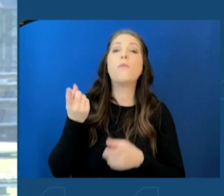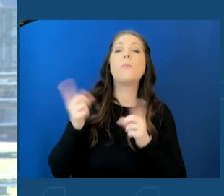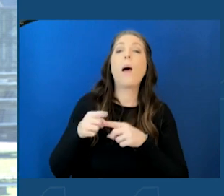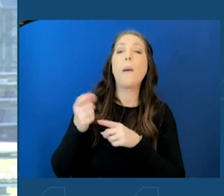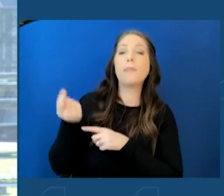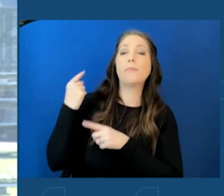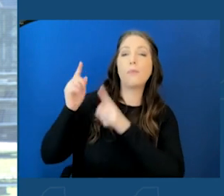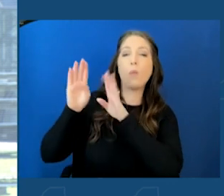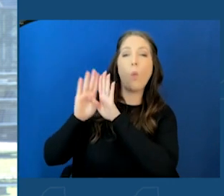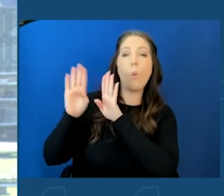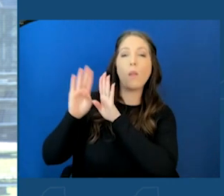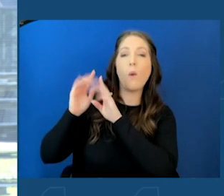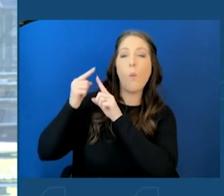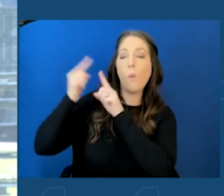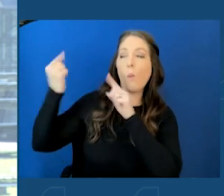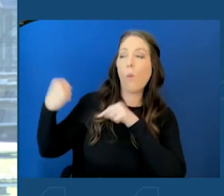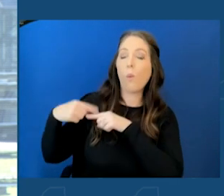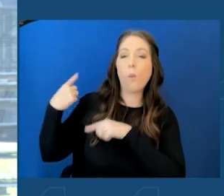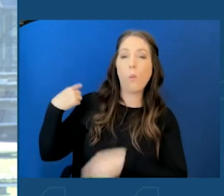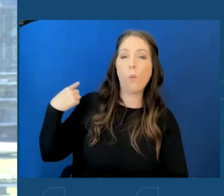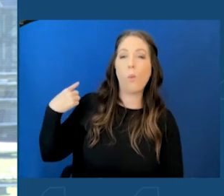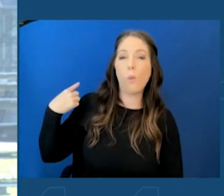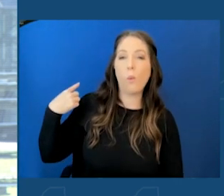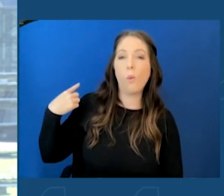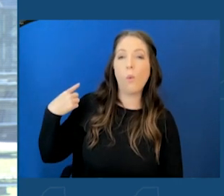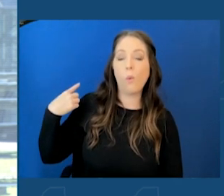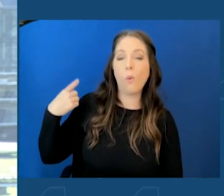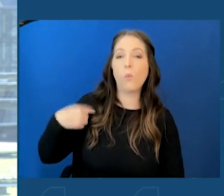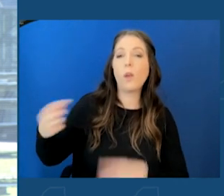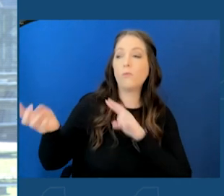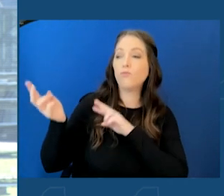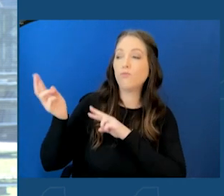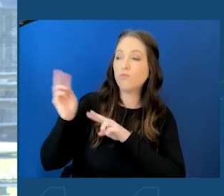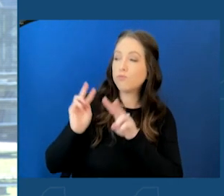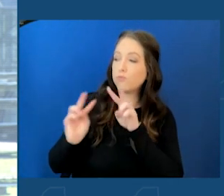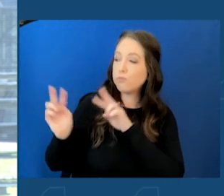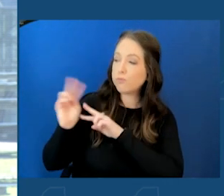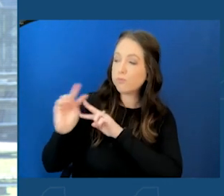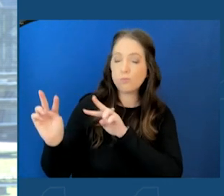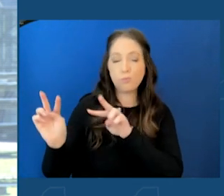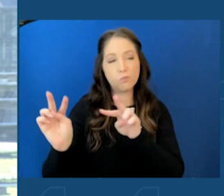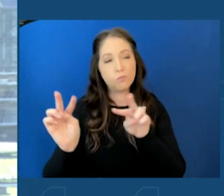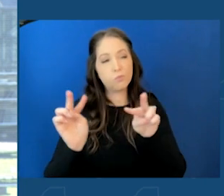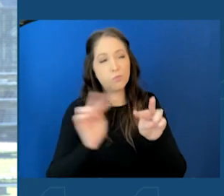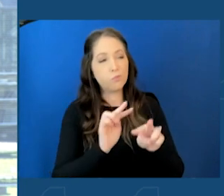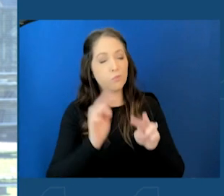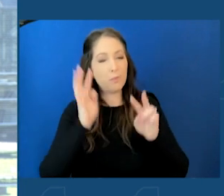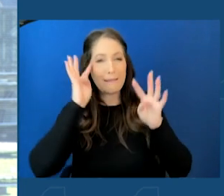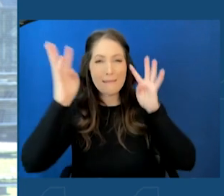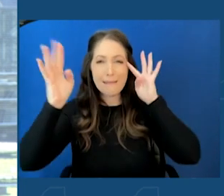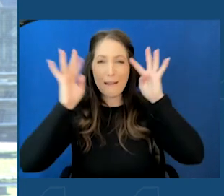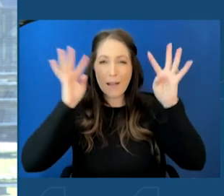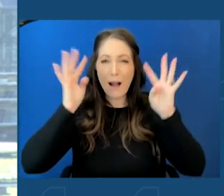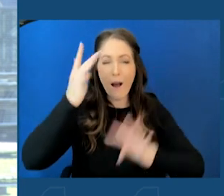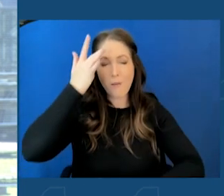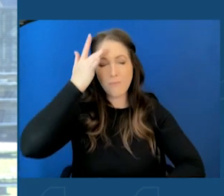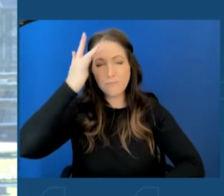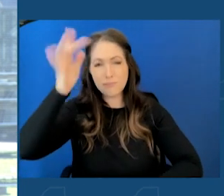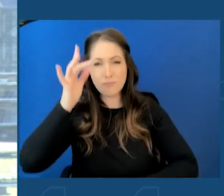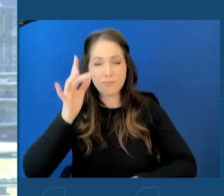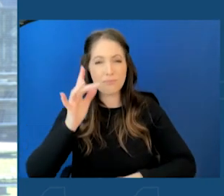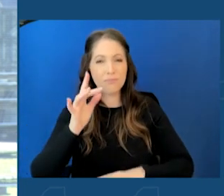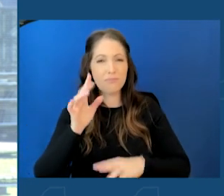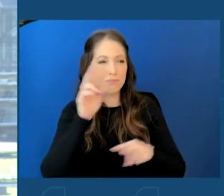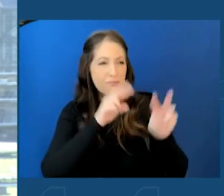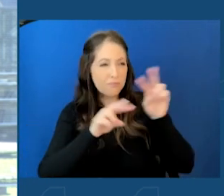This is very exciting. Alan and I walked through. We examined the innovation, the brilliance behind having solar panels,